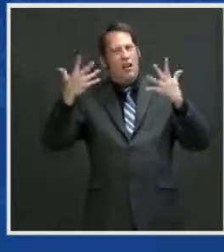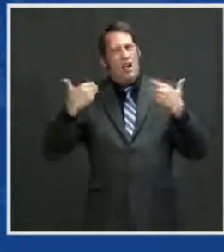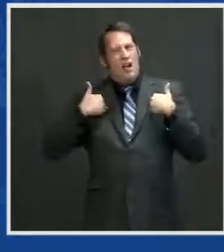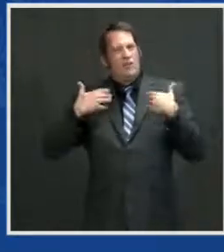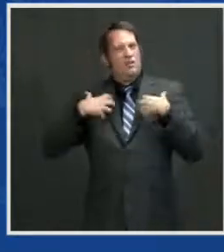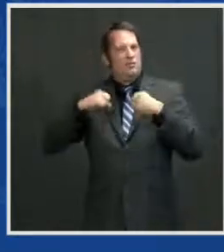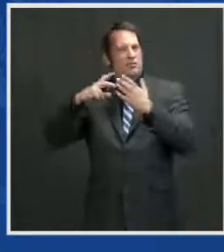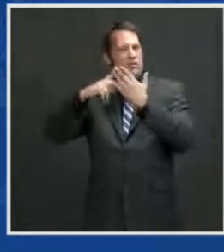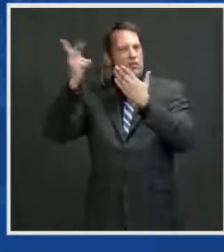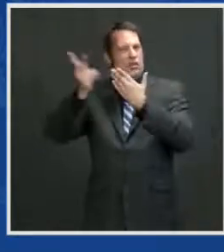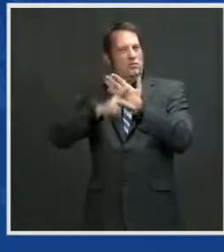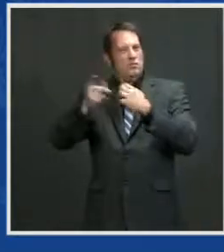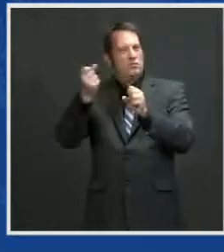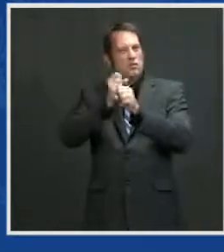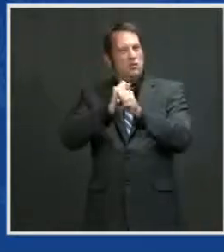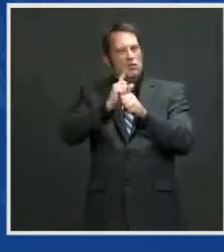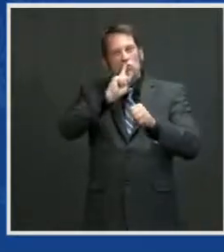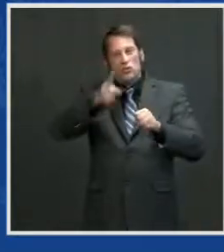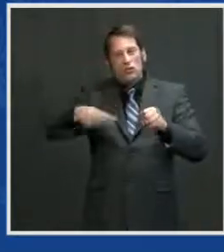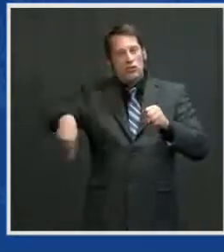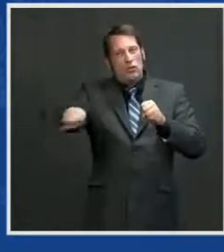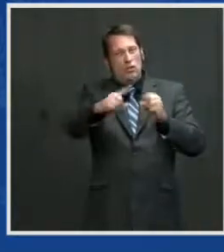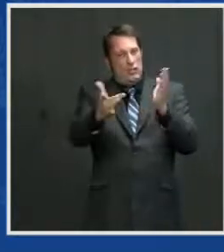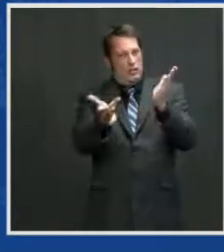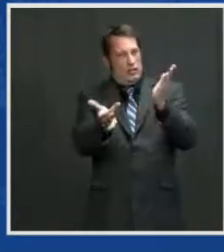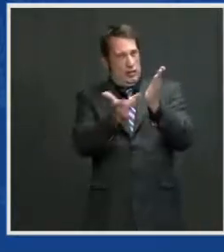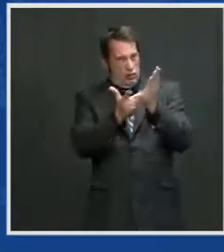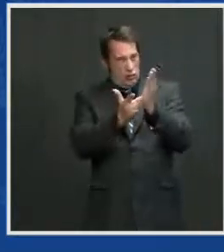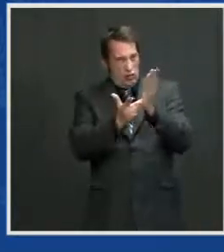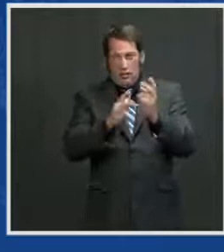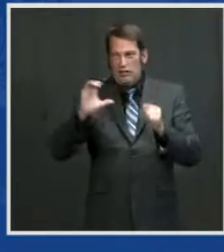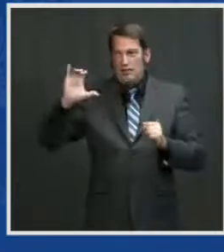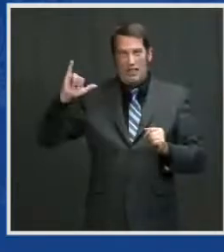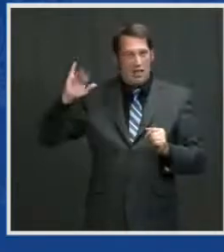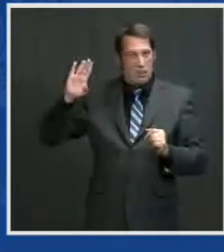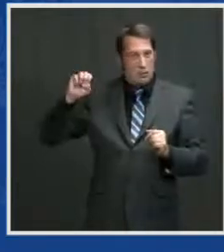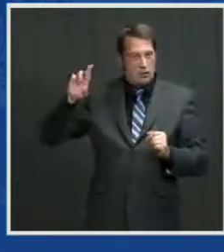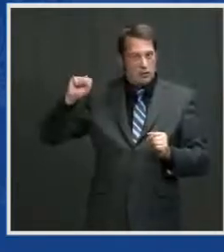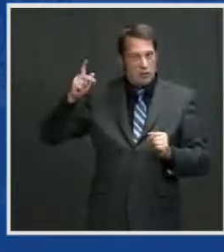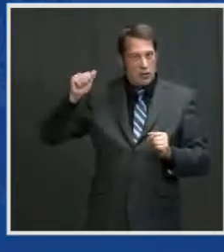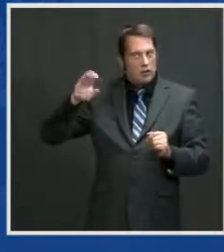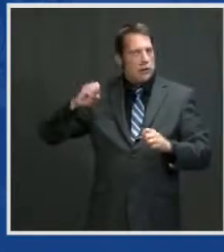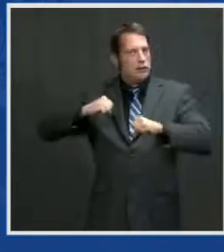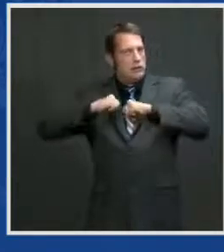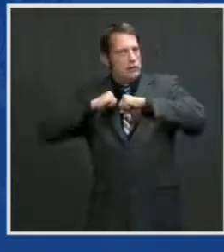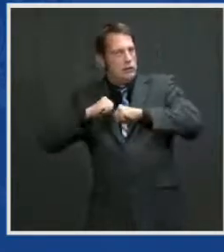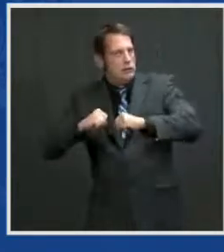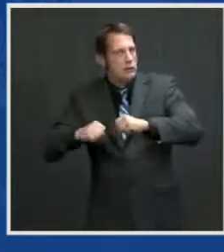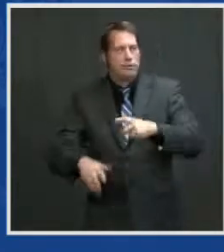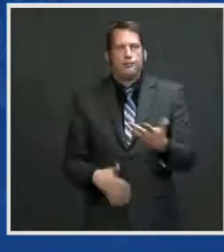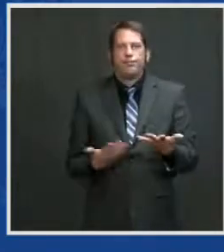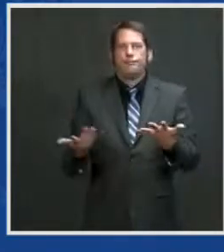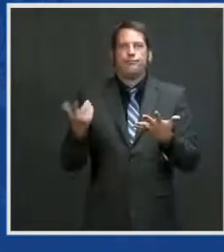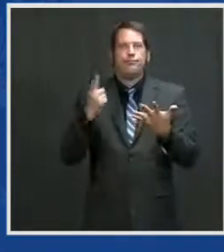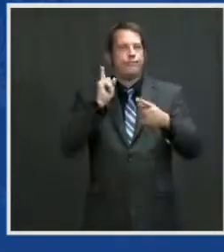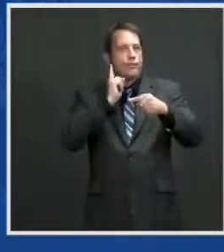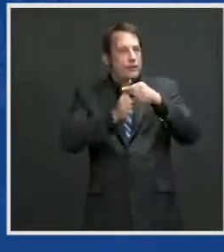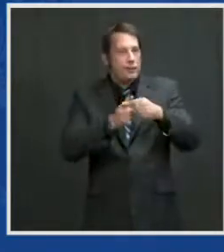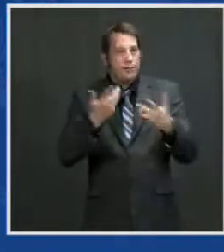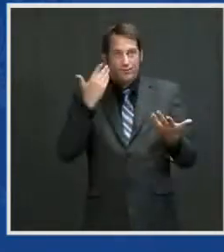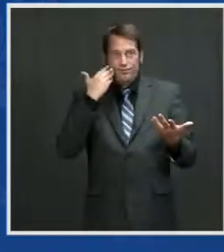technologies and norms of conduct in cyberspace are established, including addressing the growing threat of ransomware attacks.